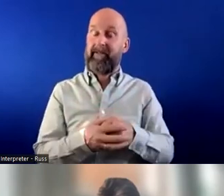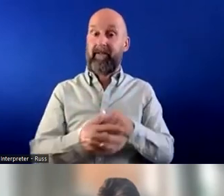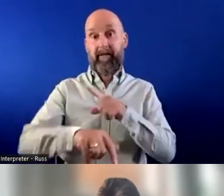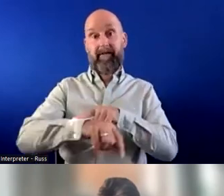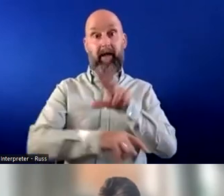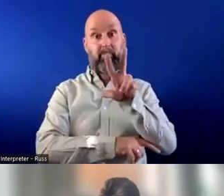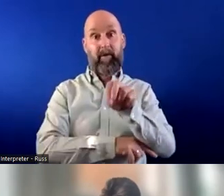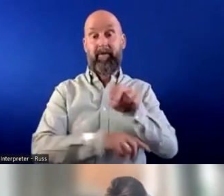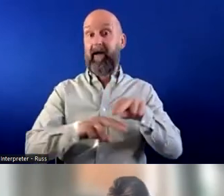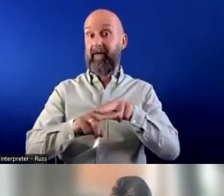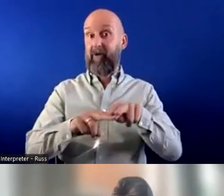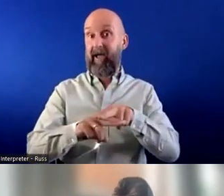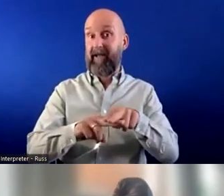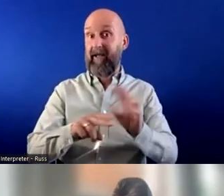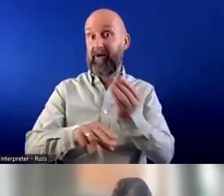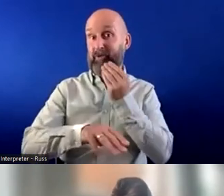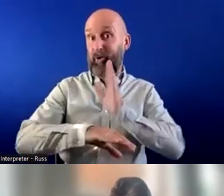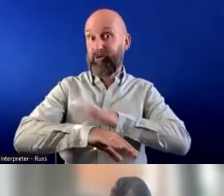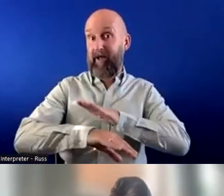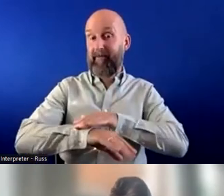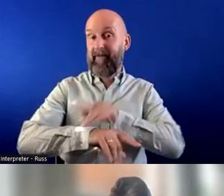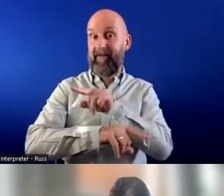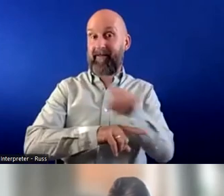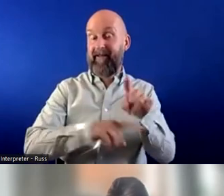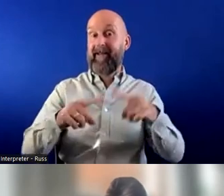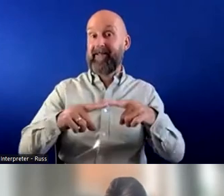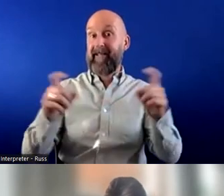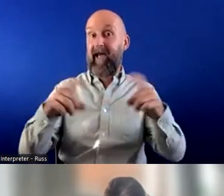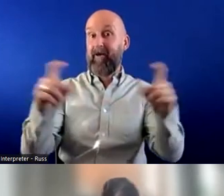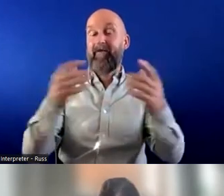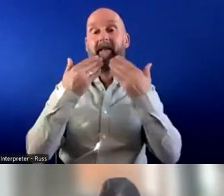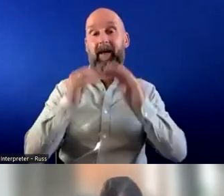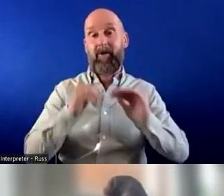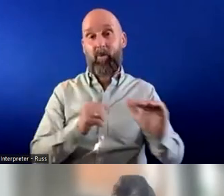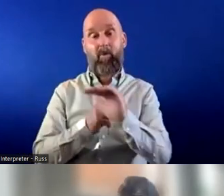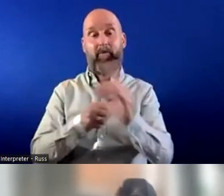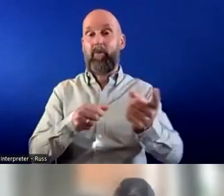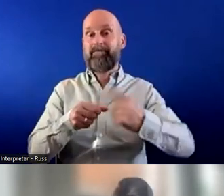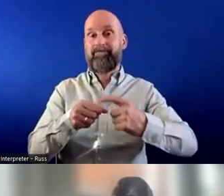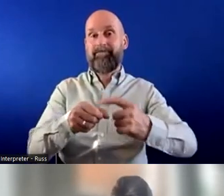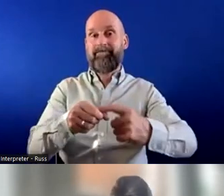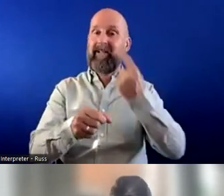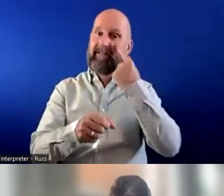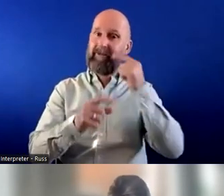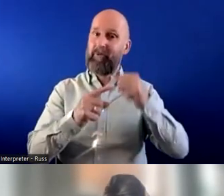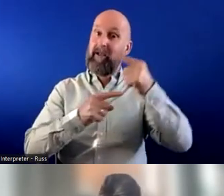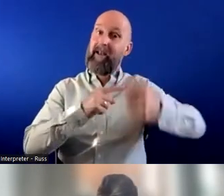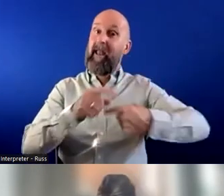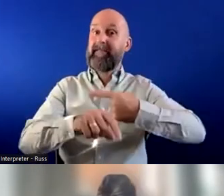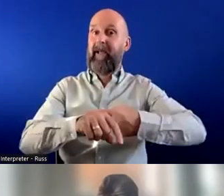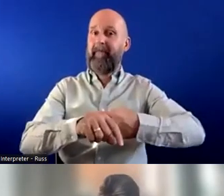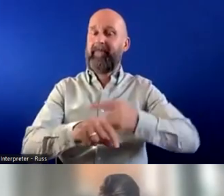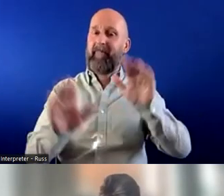'clock it's friday it's lunchtime time to sign off and thank you everybody for taking part and see you again next time goodbye